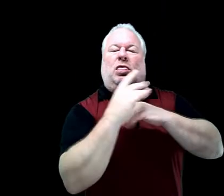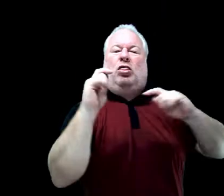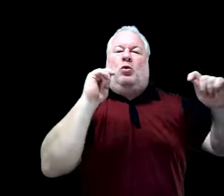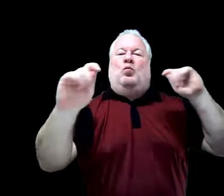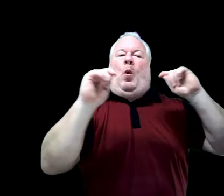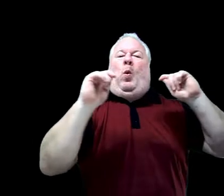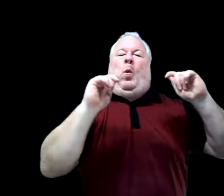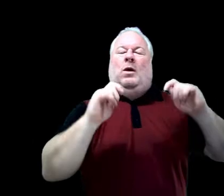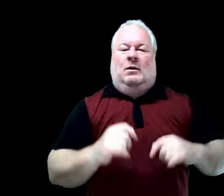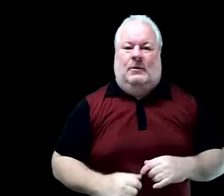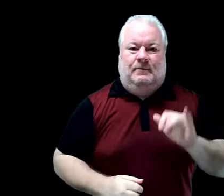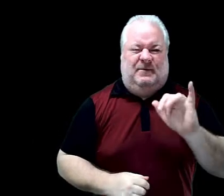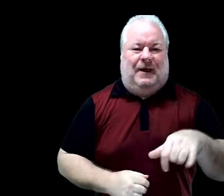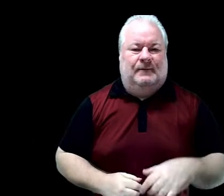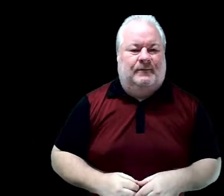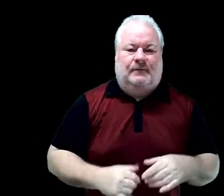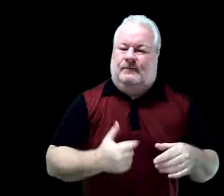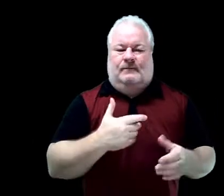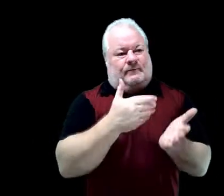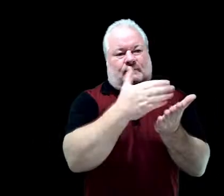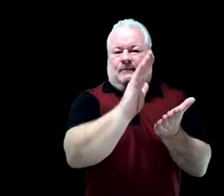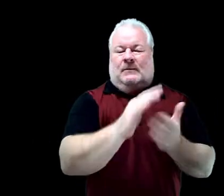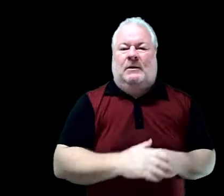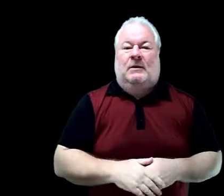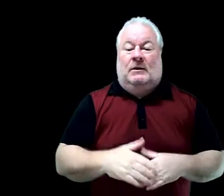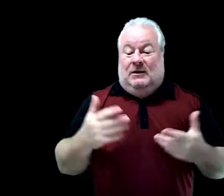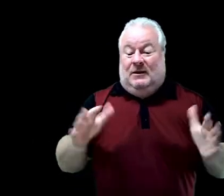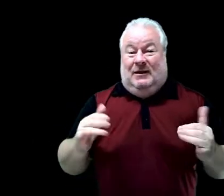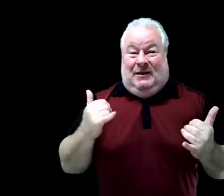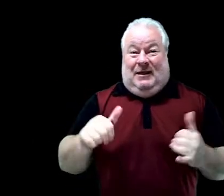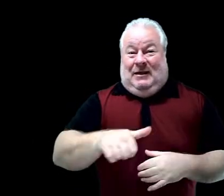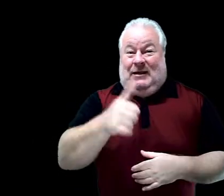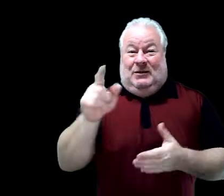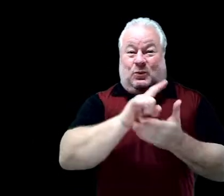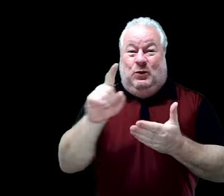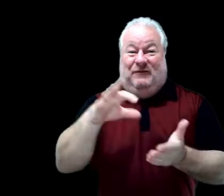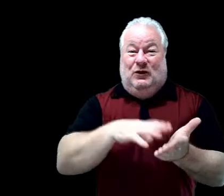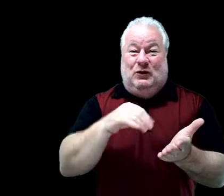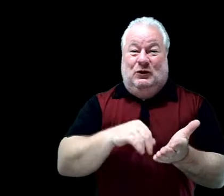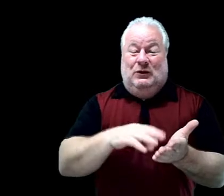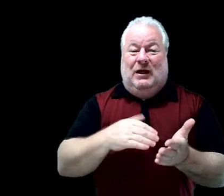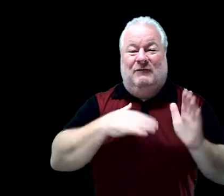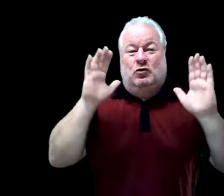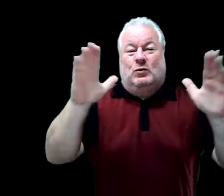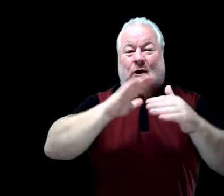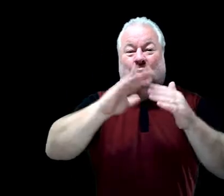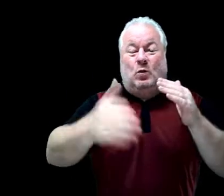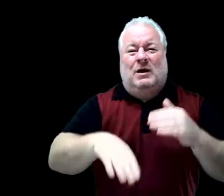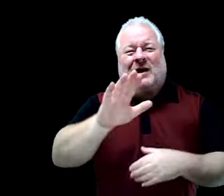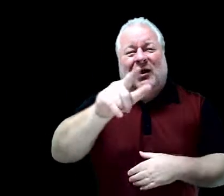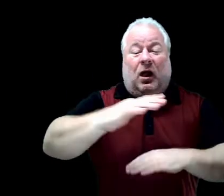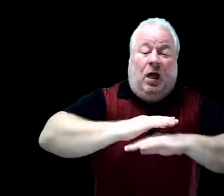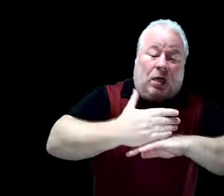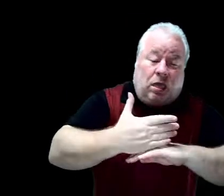All right, boys and girls, another week of learning has been checked. Have a wonderful weekend,